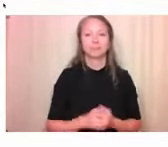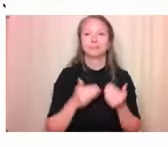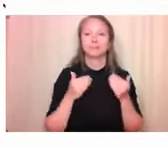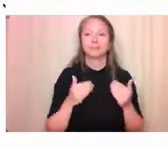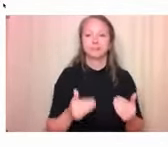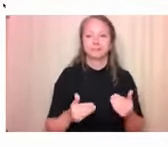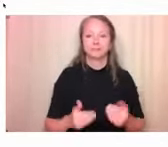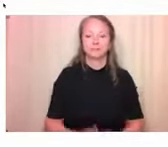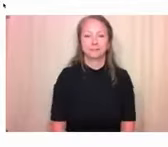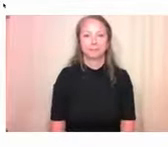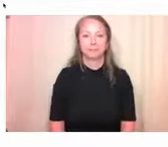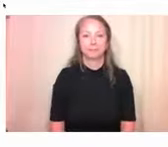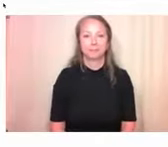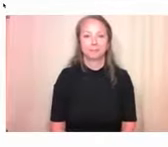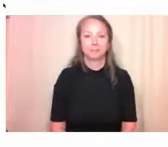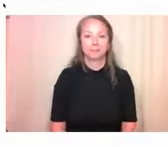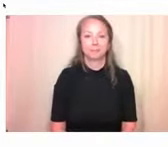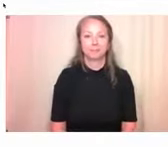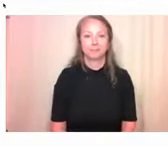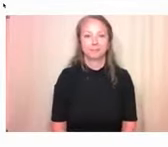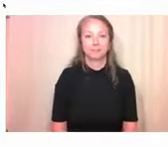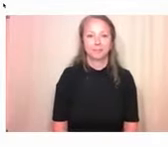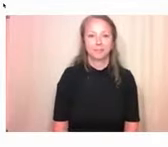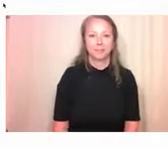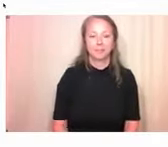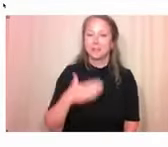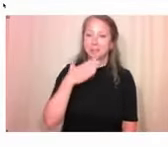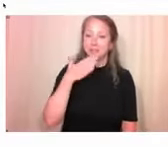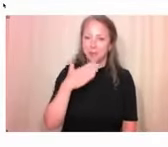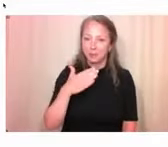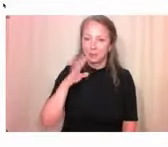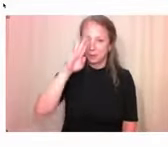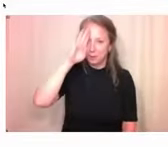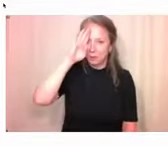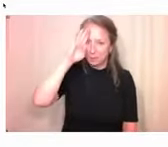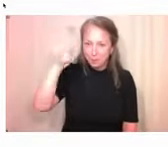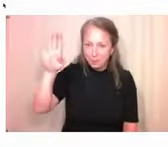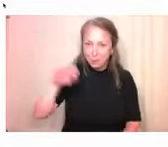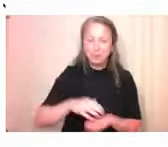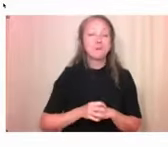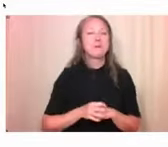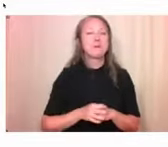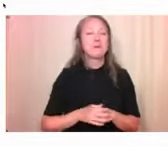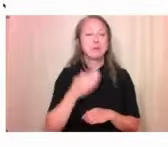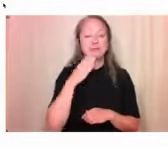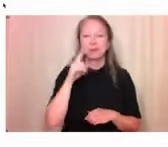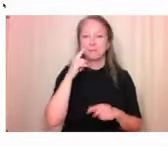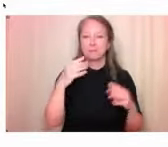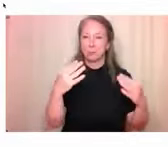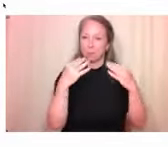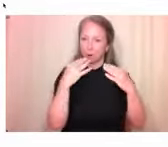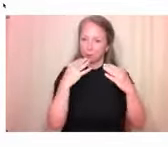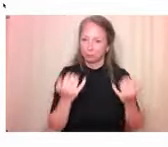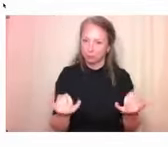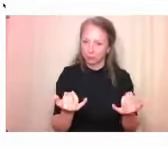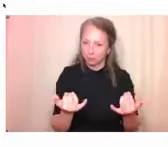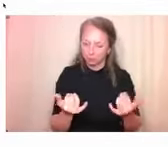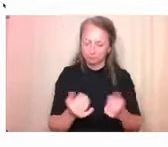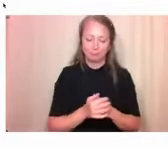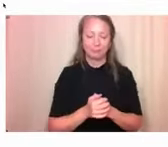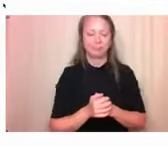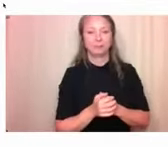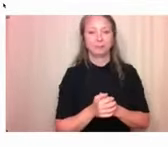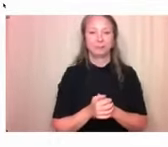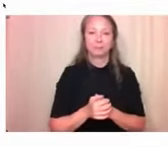Thank you, Melanie. Hello, everyone, and thanks for your interest in our presentation today. We want to thank ReachAbility